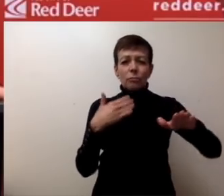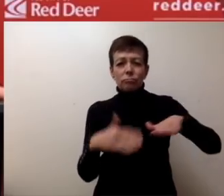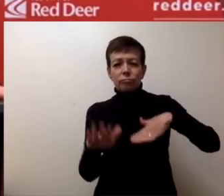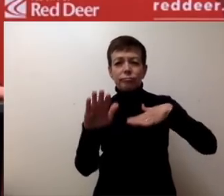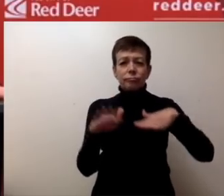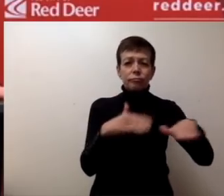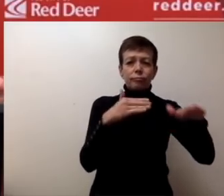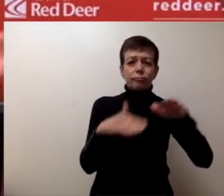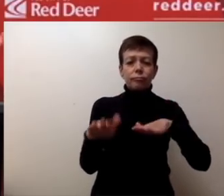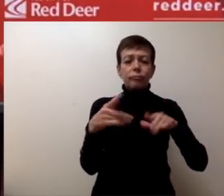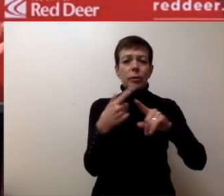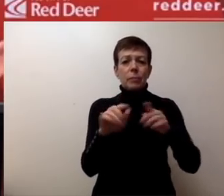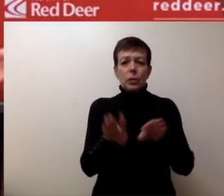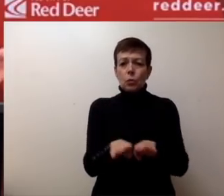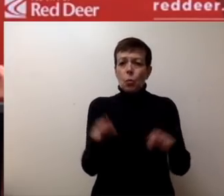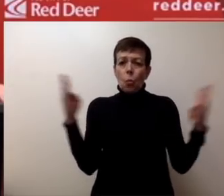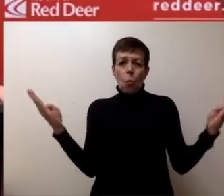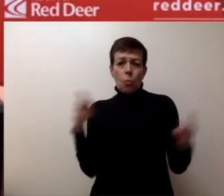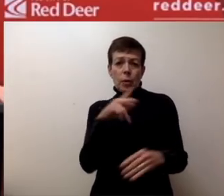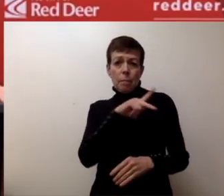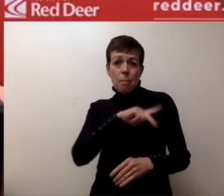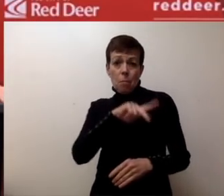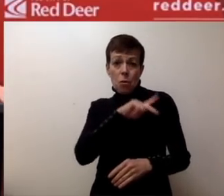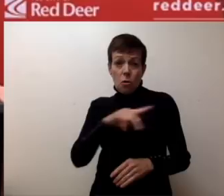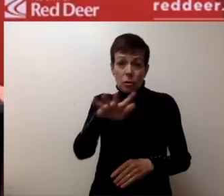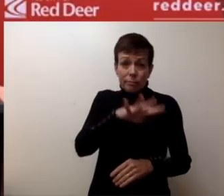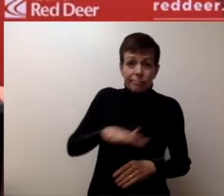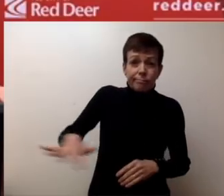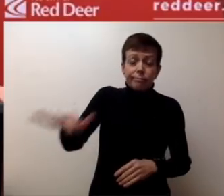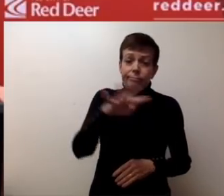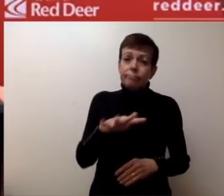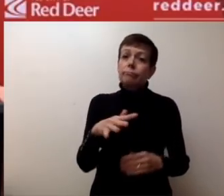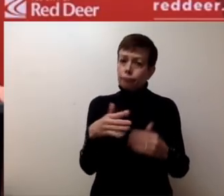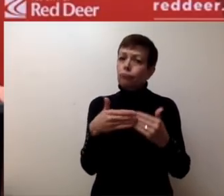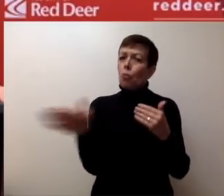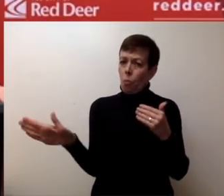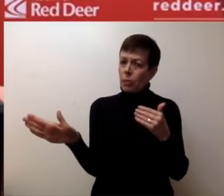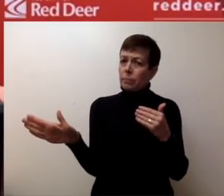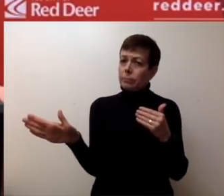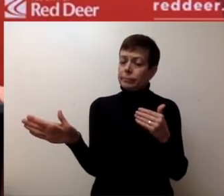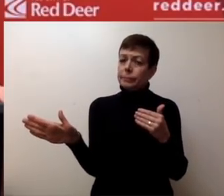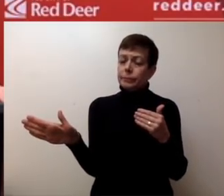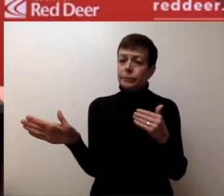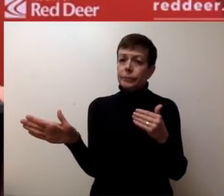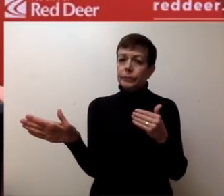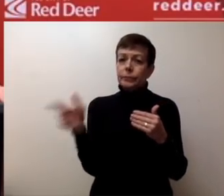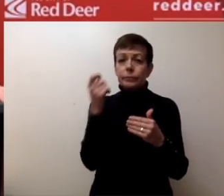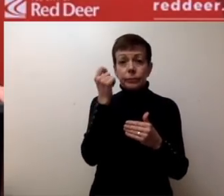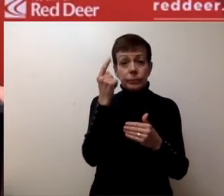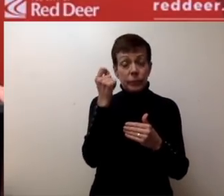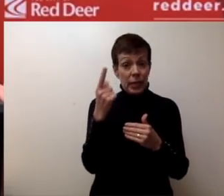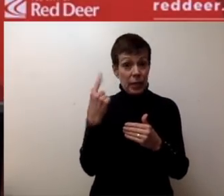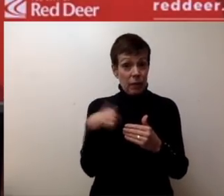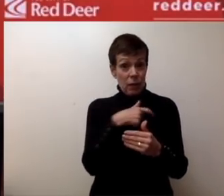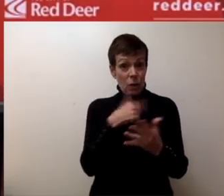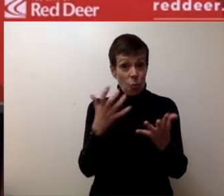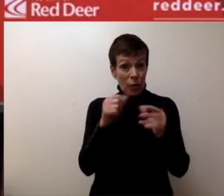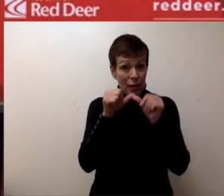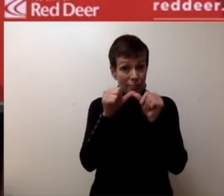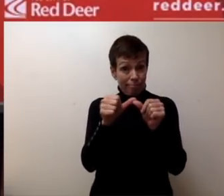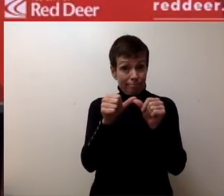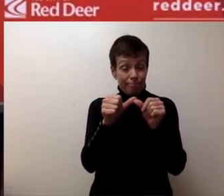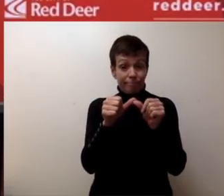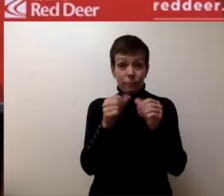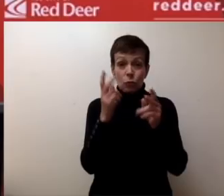parks spaces open. And our ability to do that will be directly linked to our